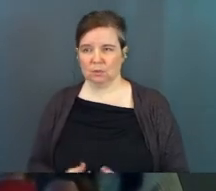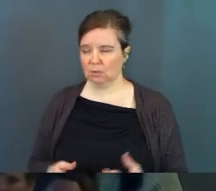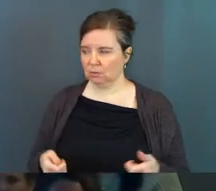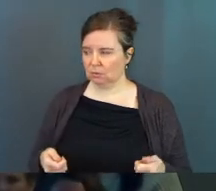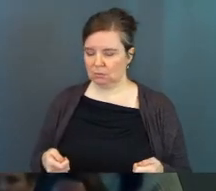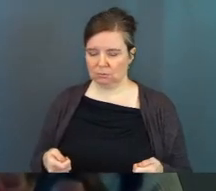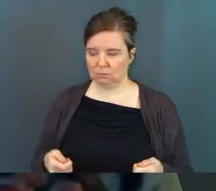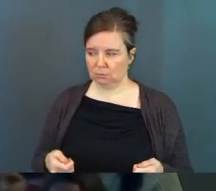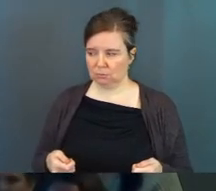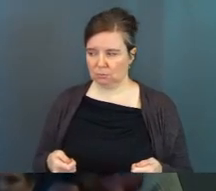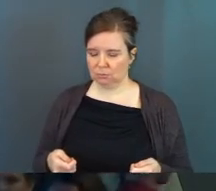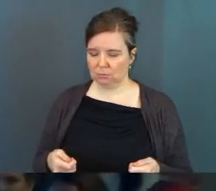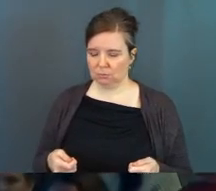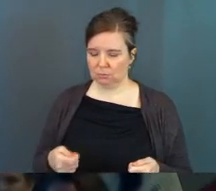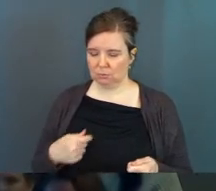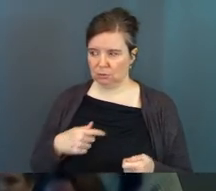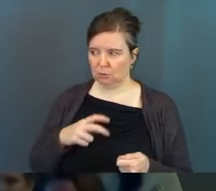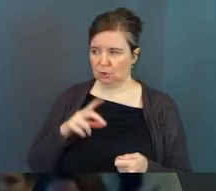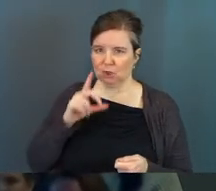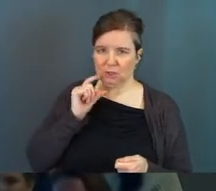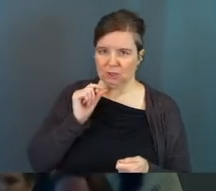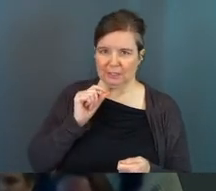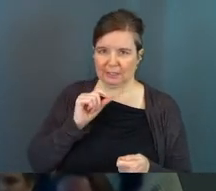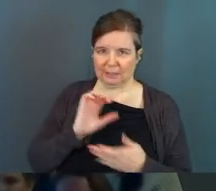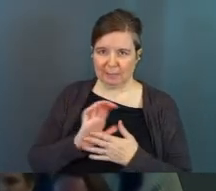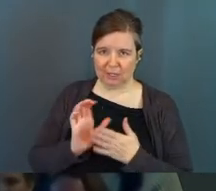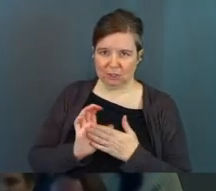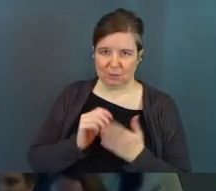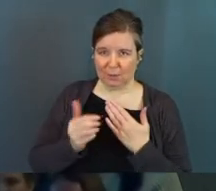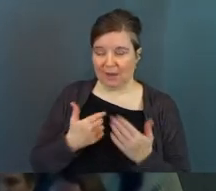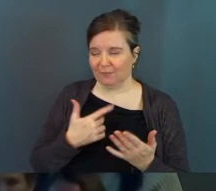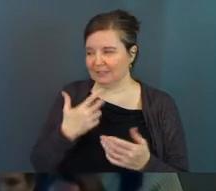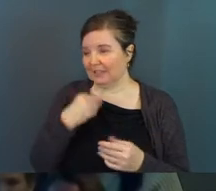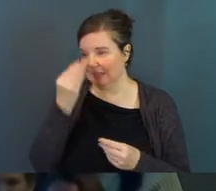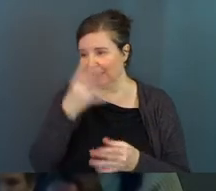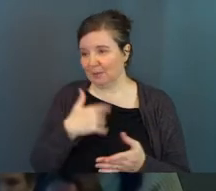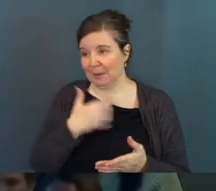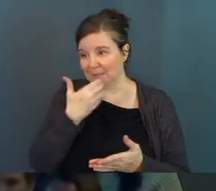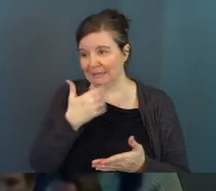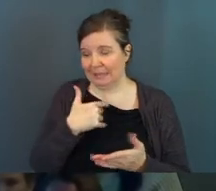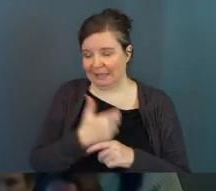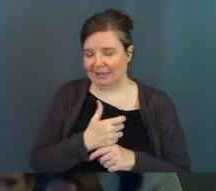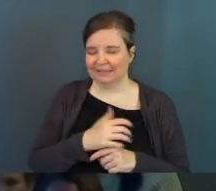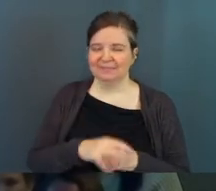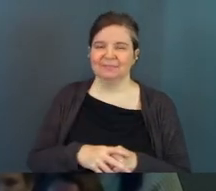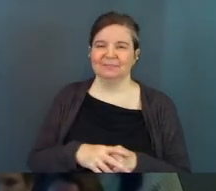standing there with your chicken, mac and cheese, pizza, whatever. That's what I get. I'll just let you guys in on that.